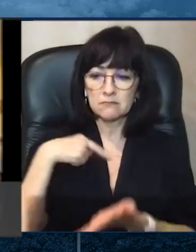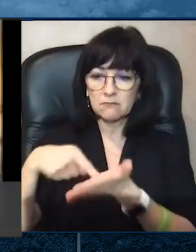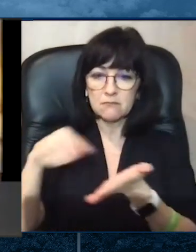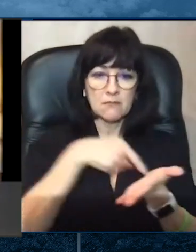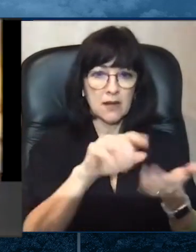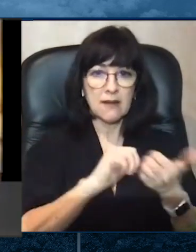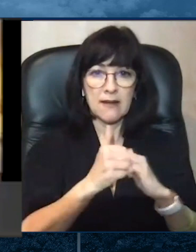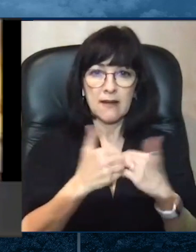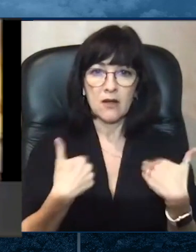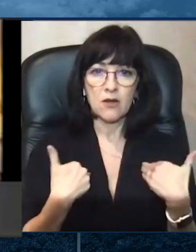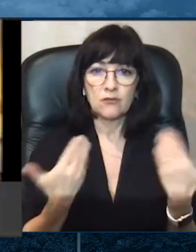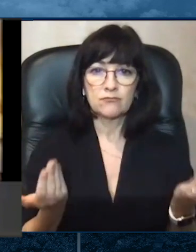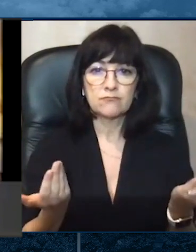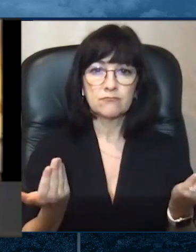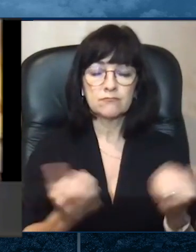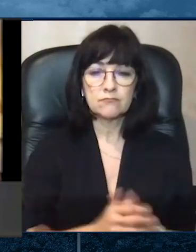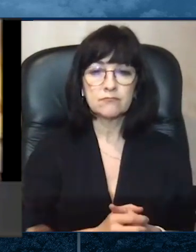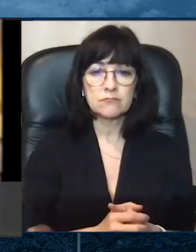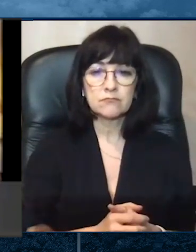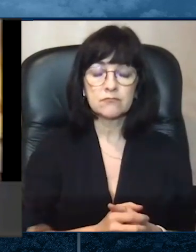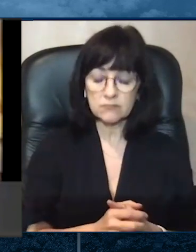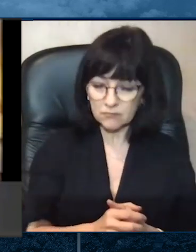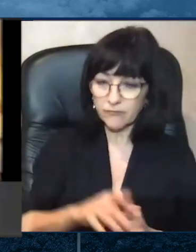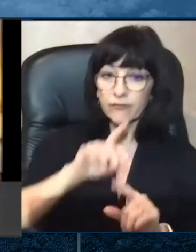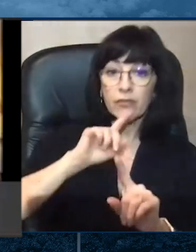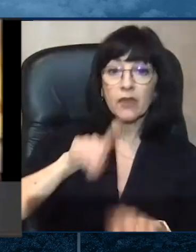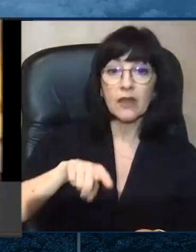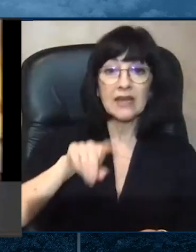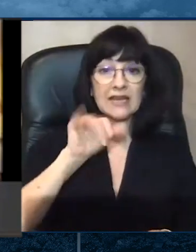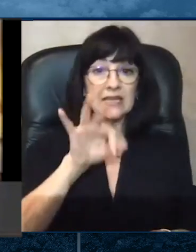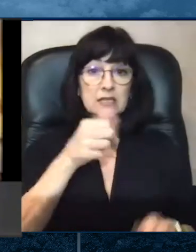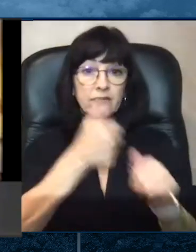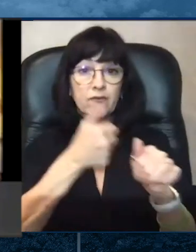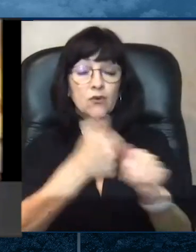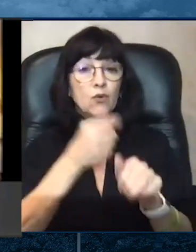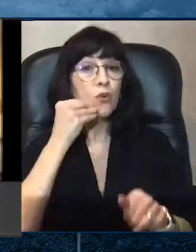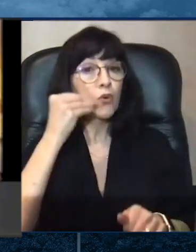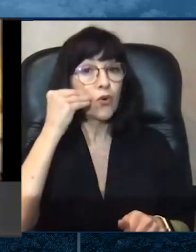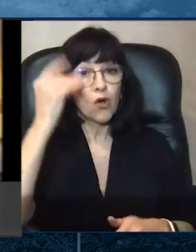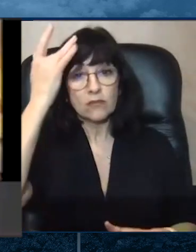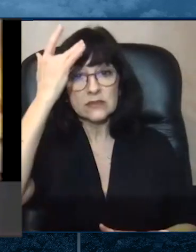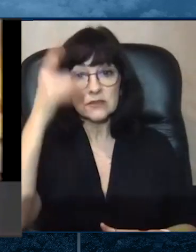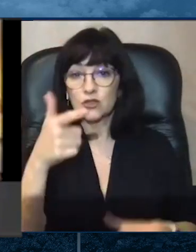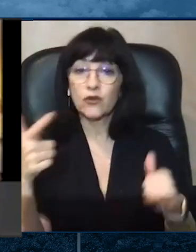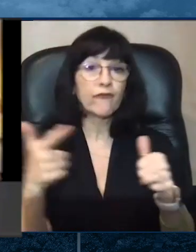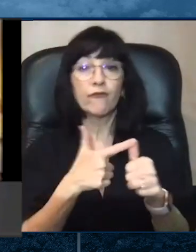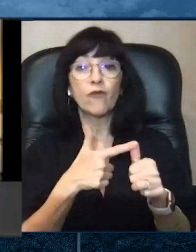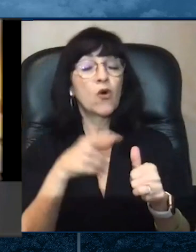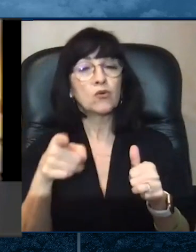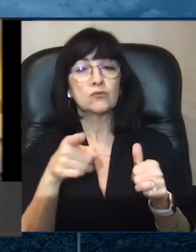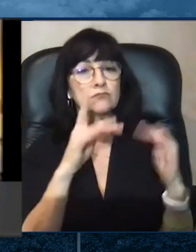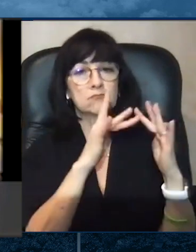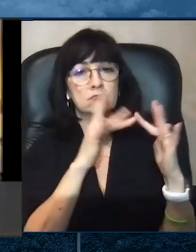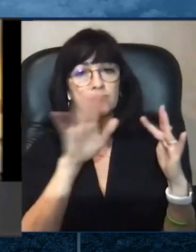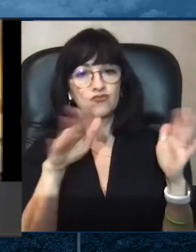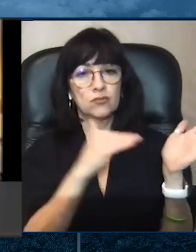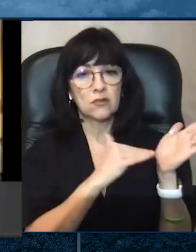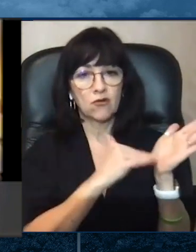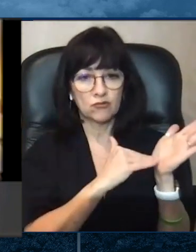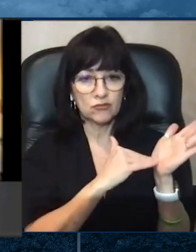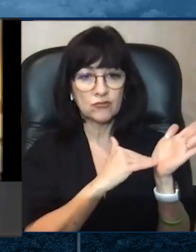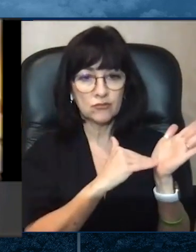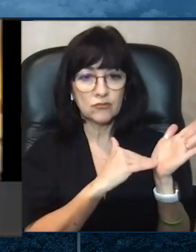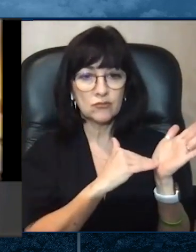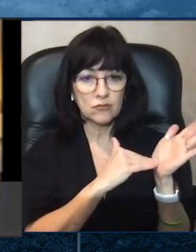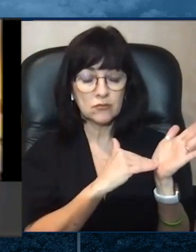Well, if you're sent home from, if you're home sick, the first thing you need to do is call your doctor. Second thing is